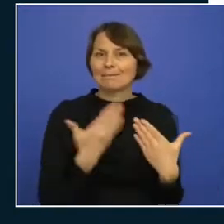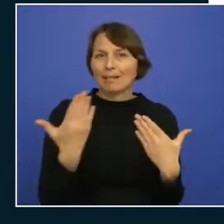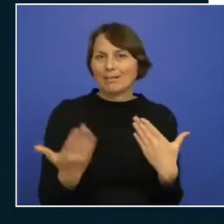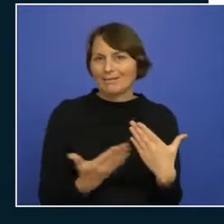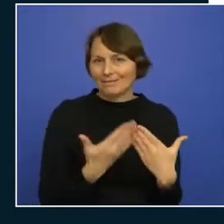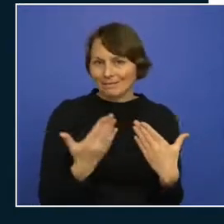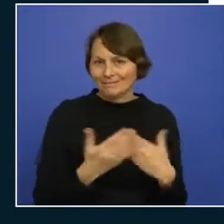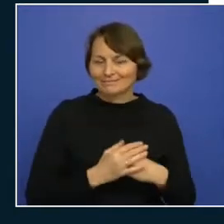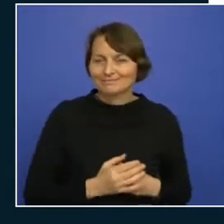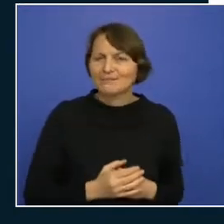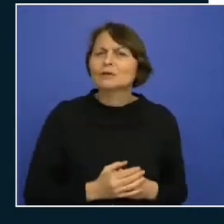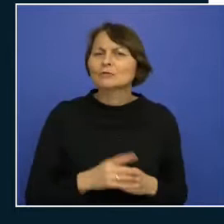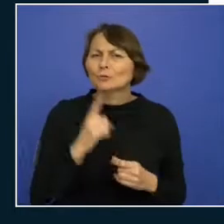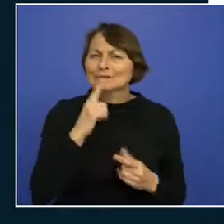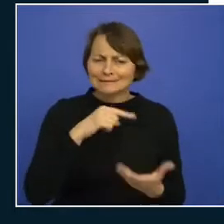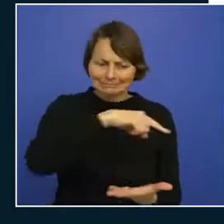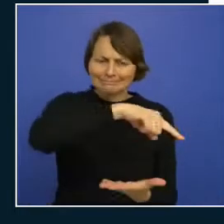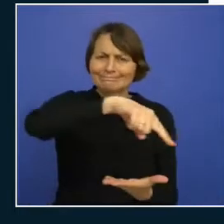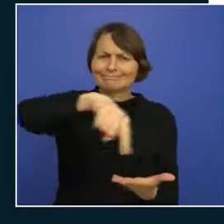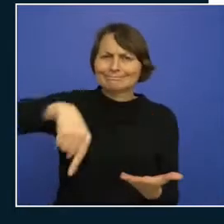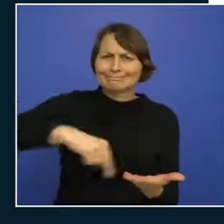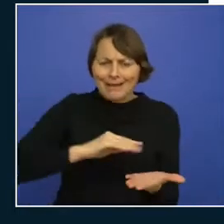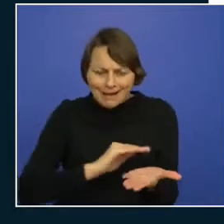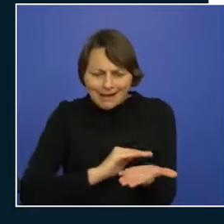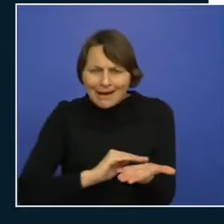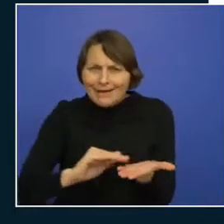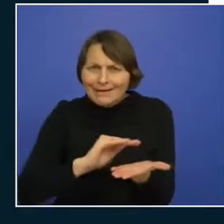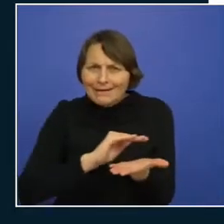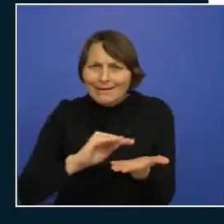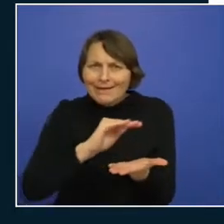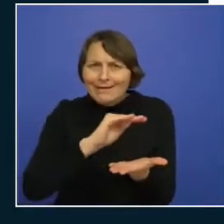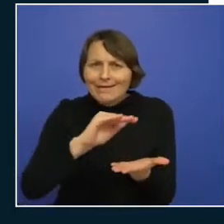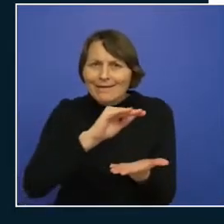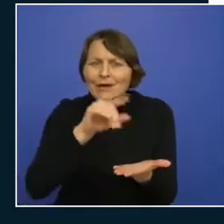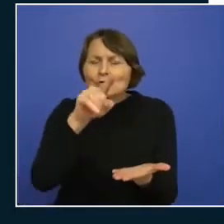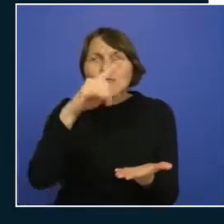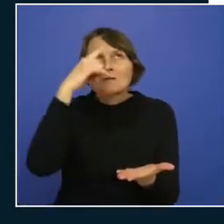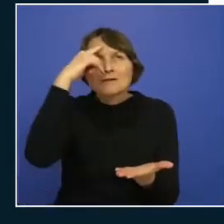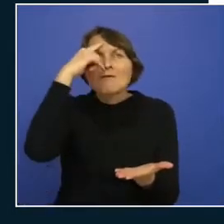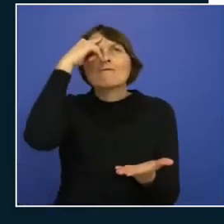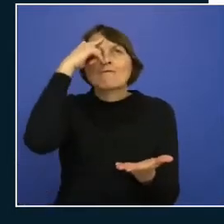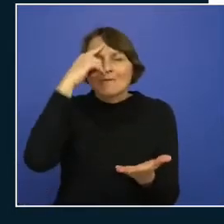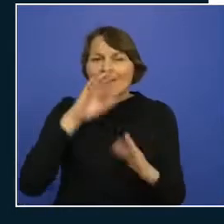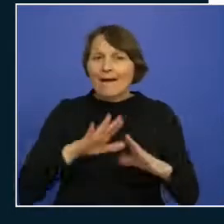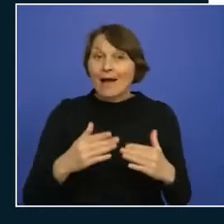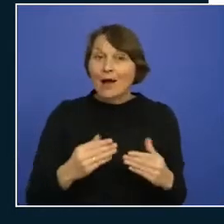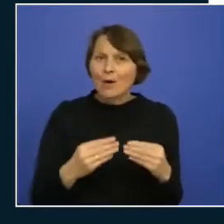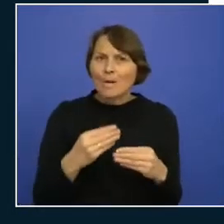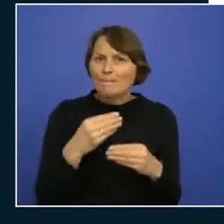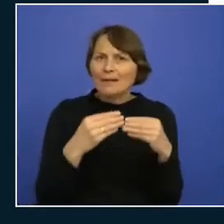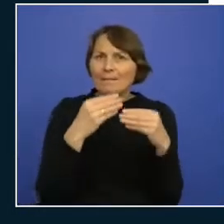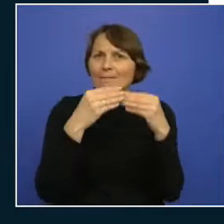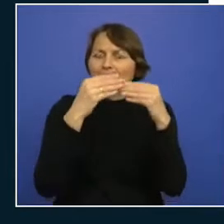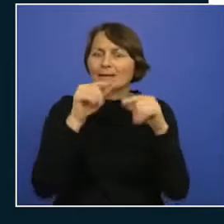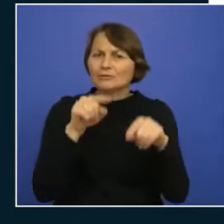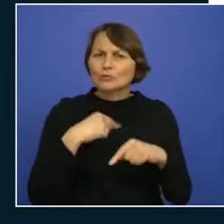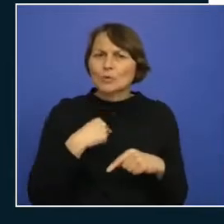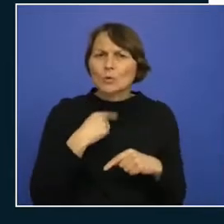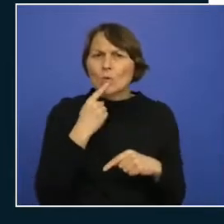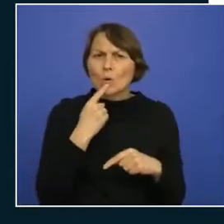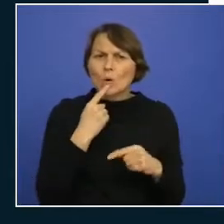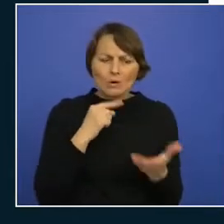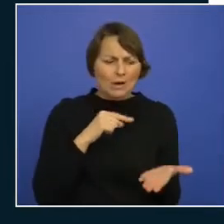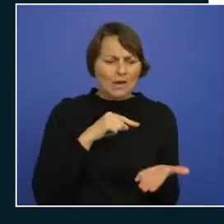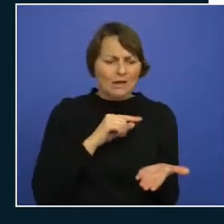the foundational layers of every solution you may want to build in your future and what ingredients do you need when you build these